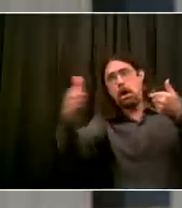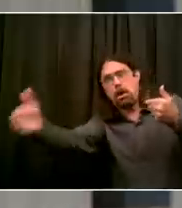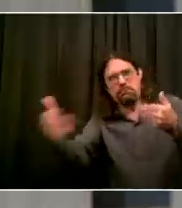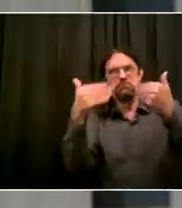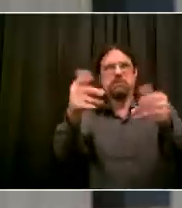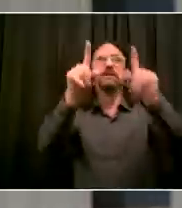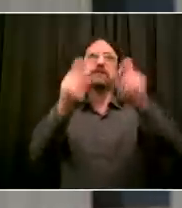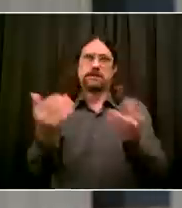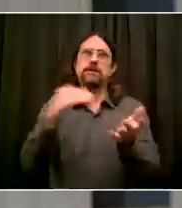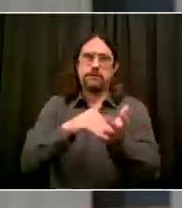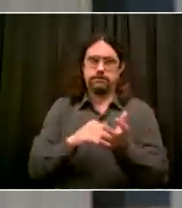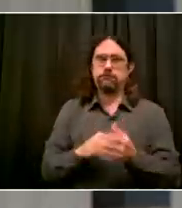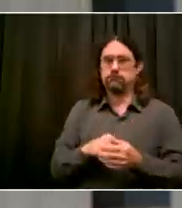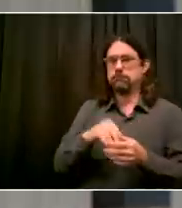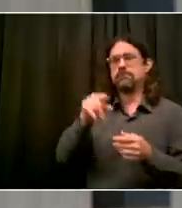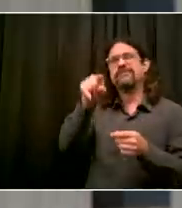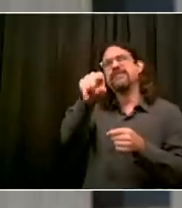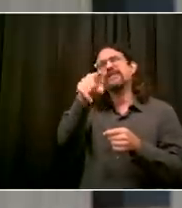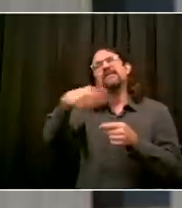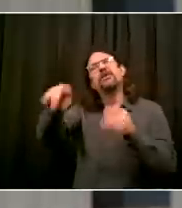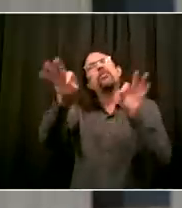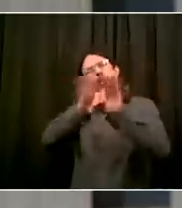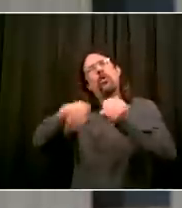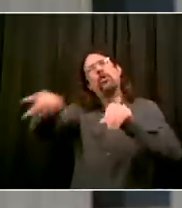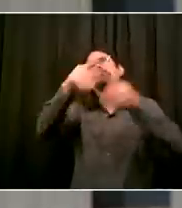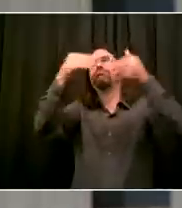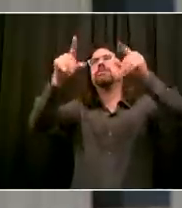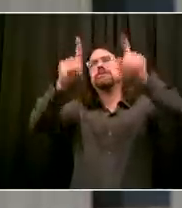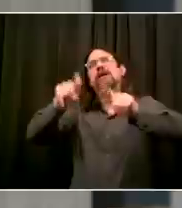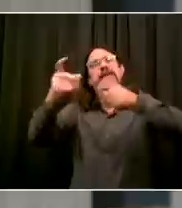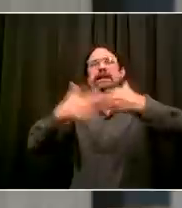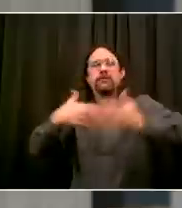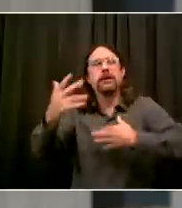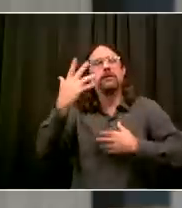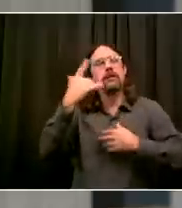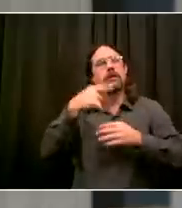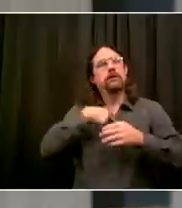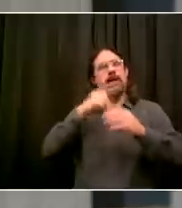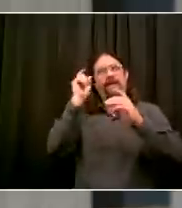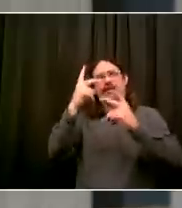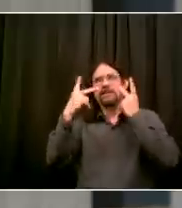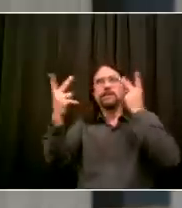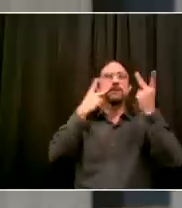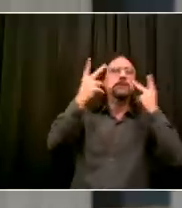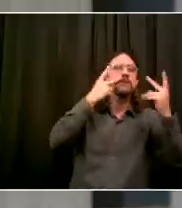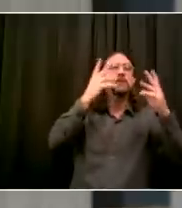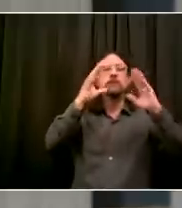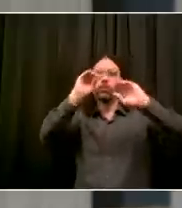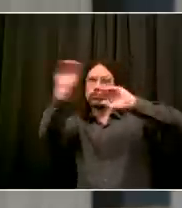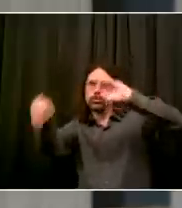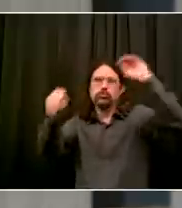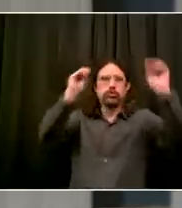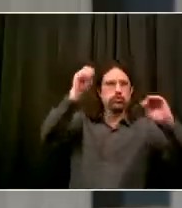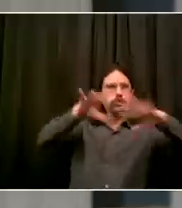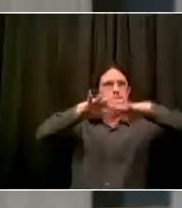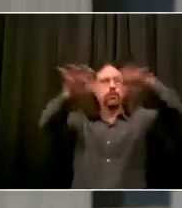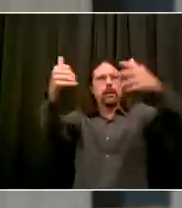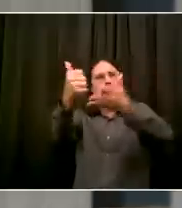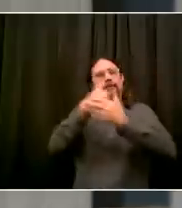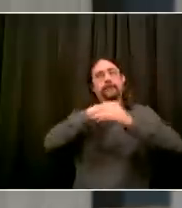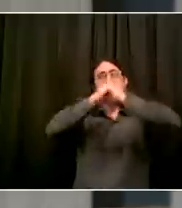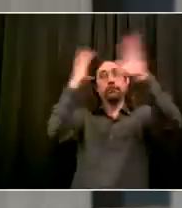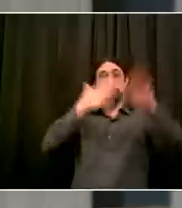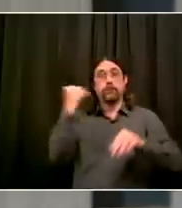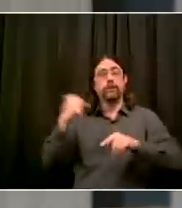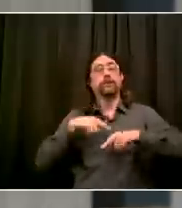for them to get tested. But the vast majority of people have never been tested or have not recently been tested. They haven't